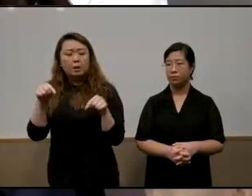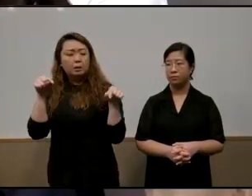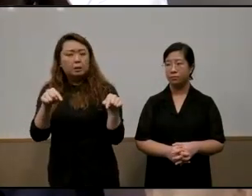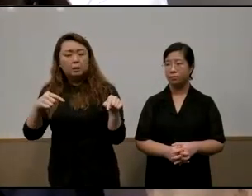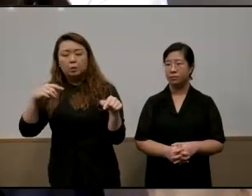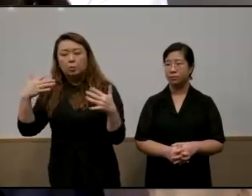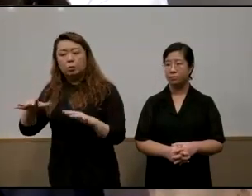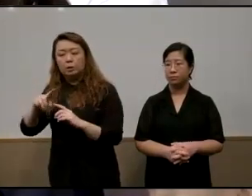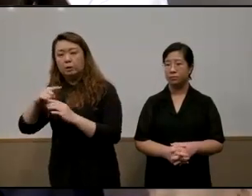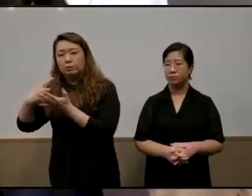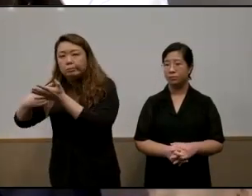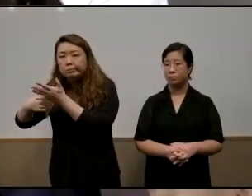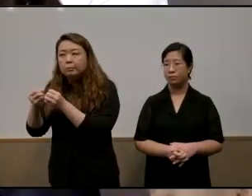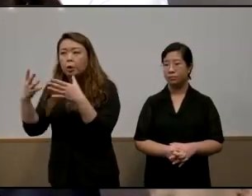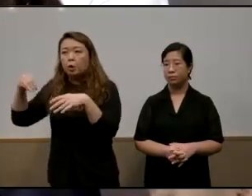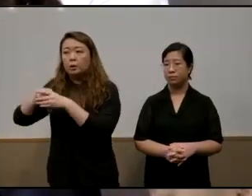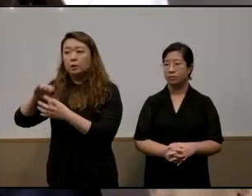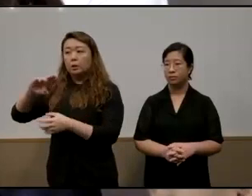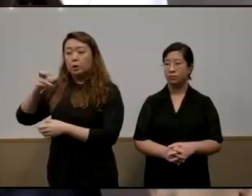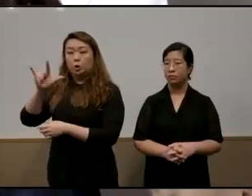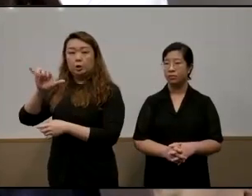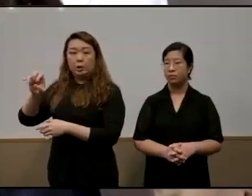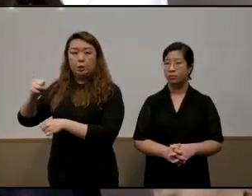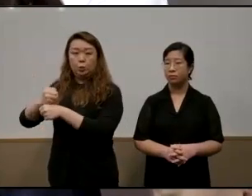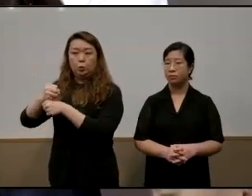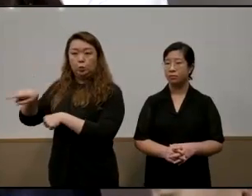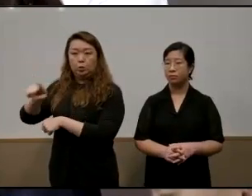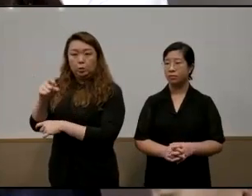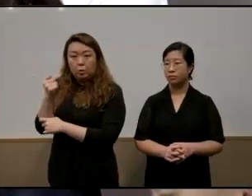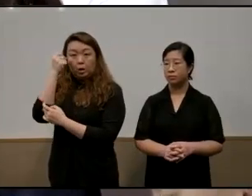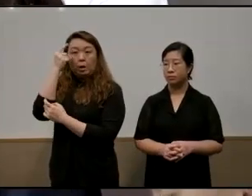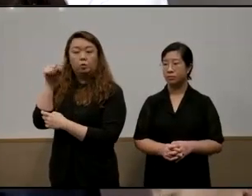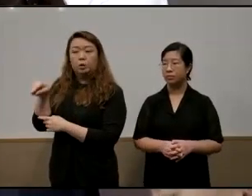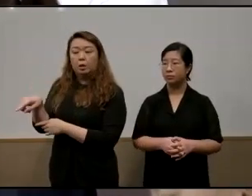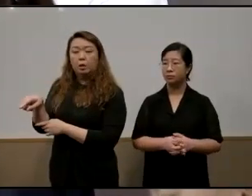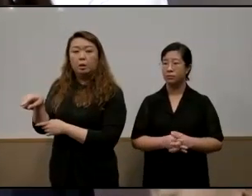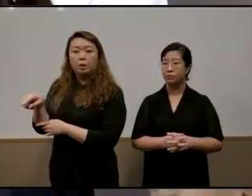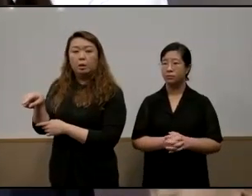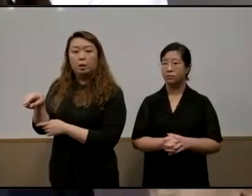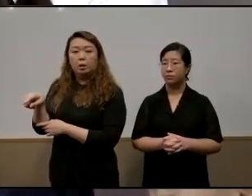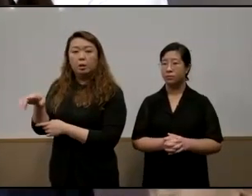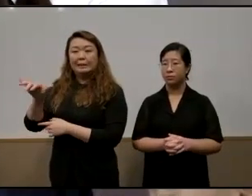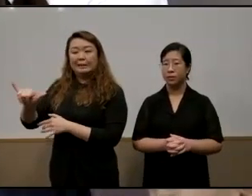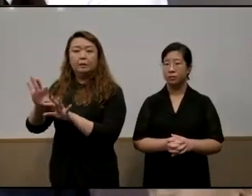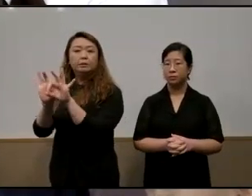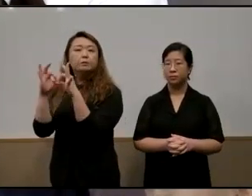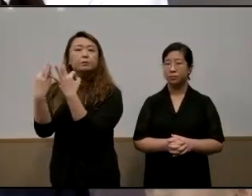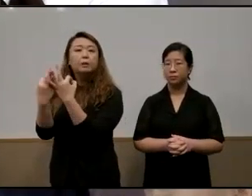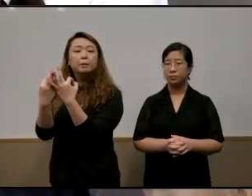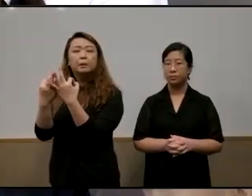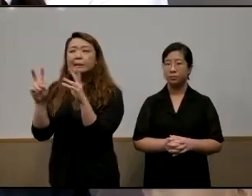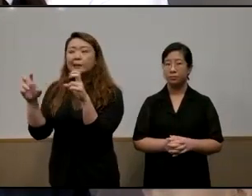especially in charlene's work and understanding um there's families low